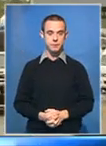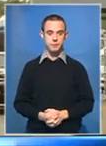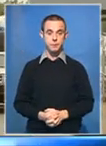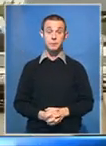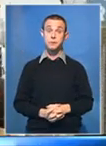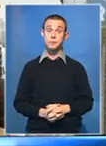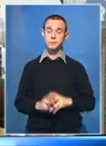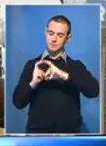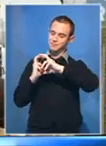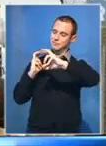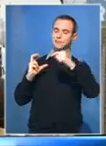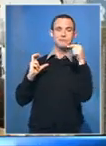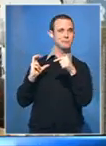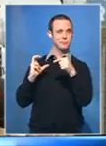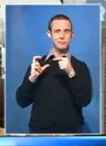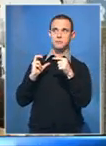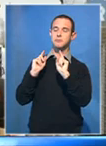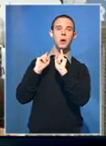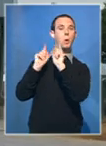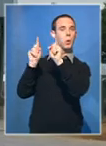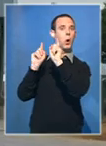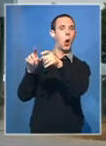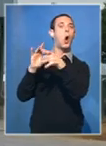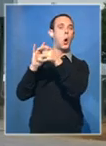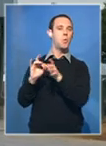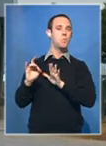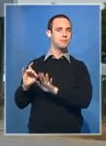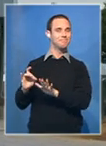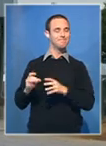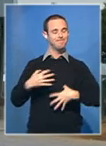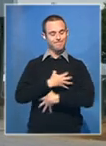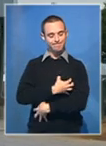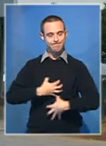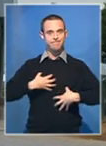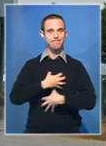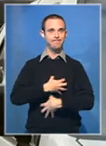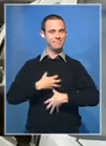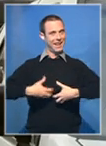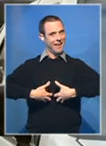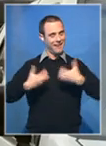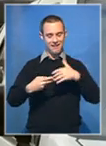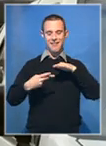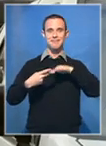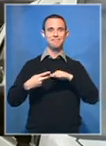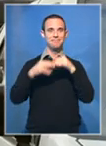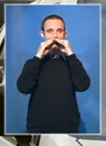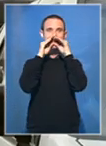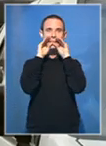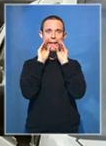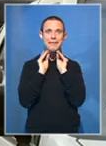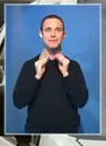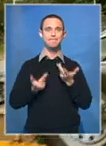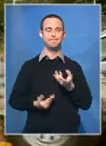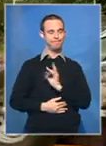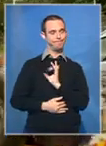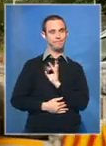Going home and a multitude of emotions, anger, sadness, fear, regret, they no longer feel safe